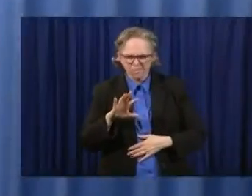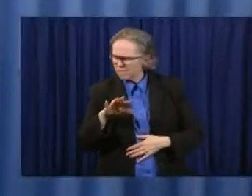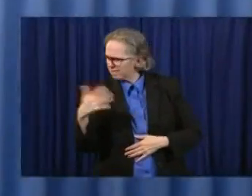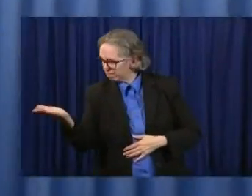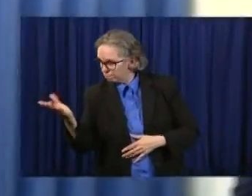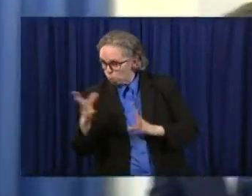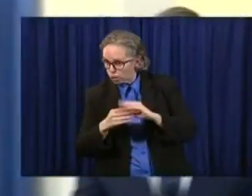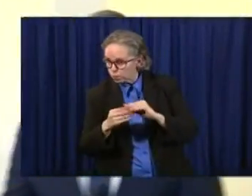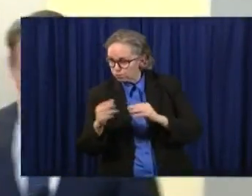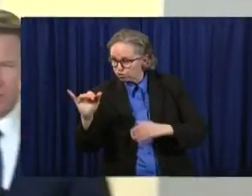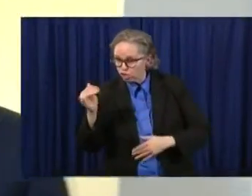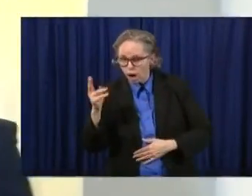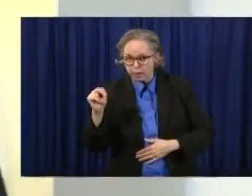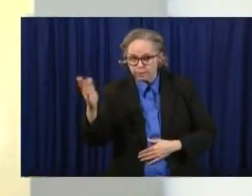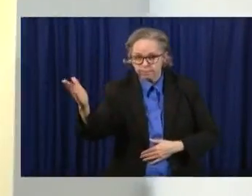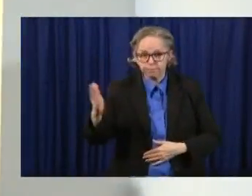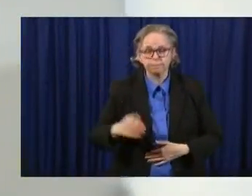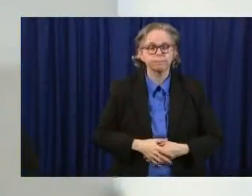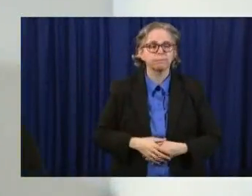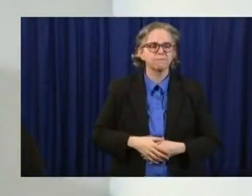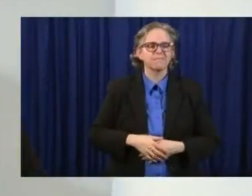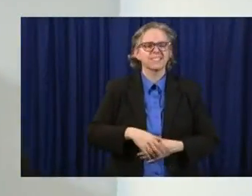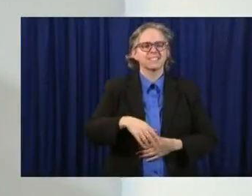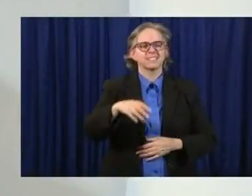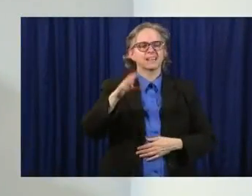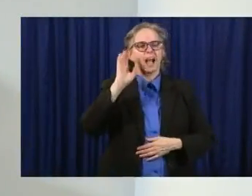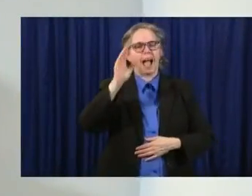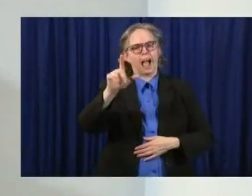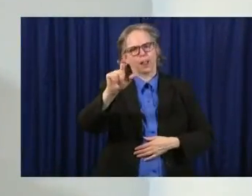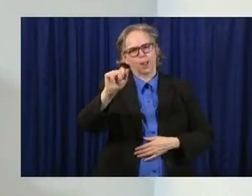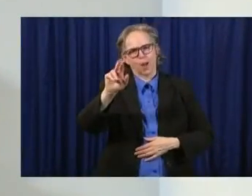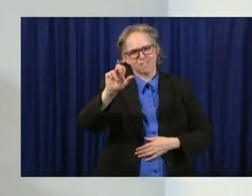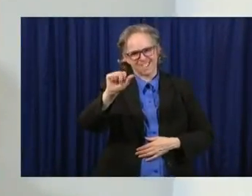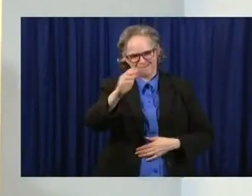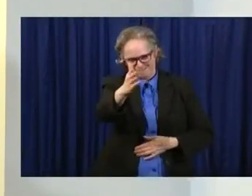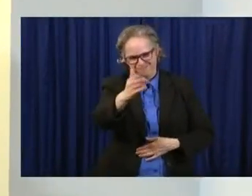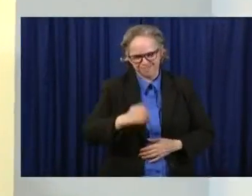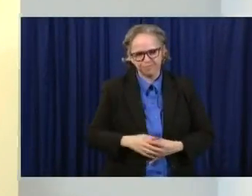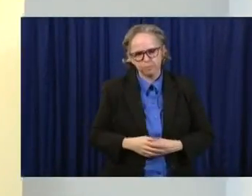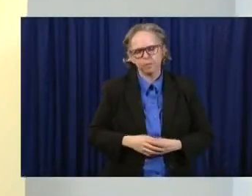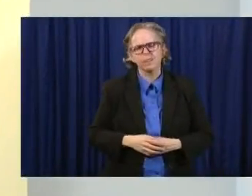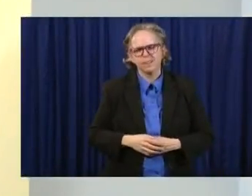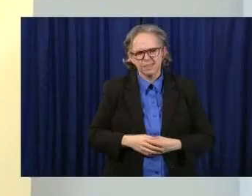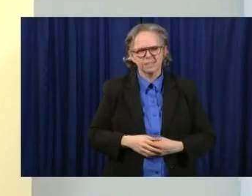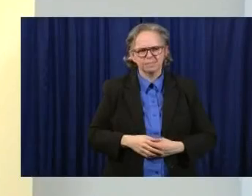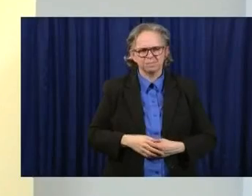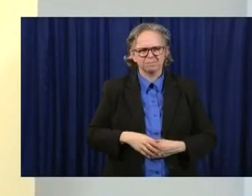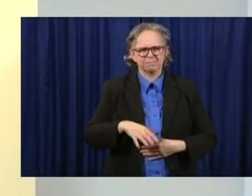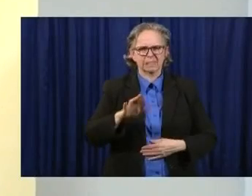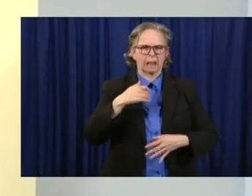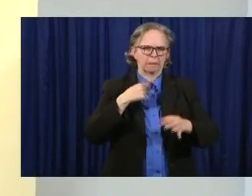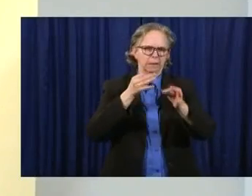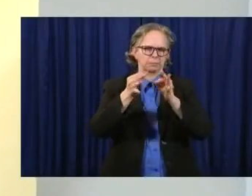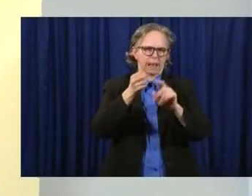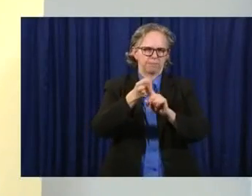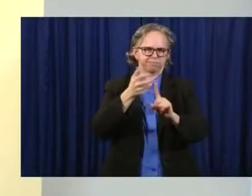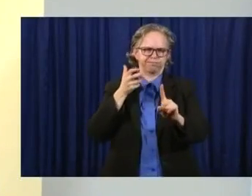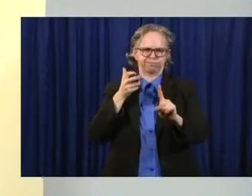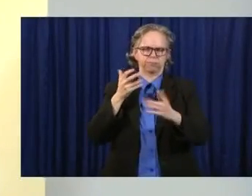Uh, thank you, Governor. Uh, Laura, um, just to give you a little background about what the goal was here,